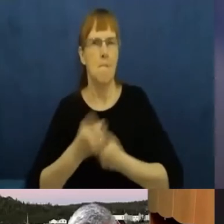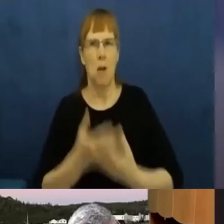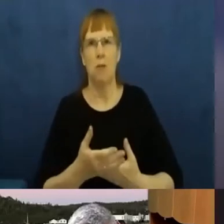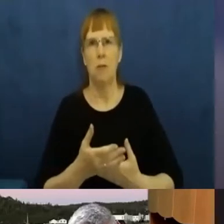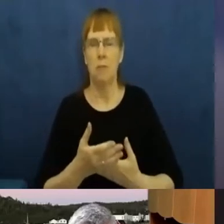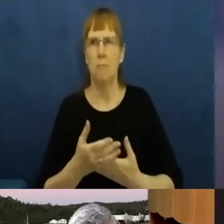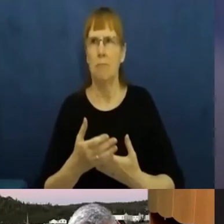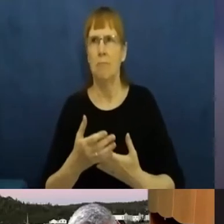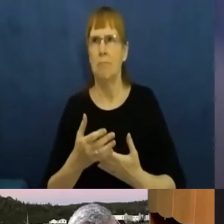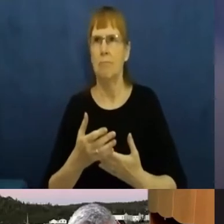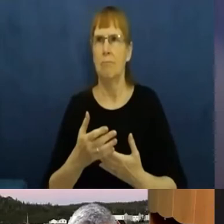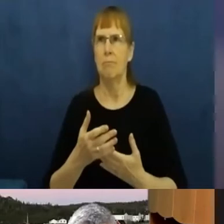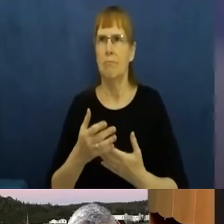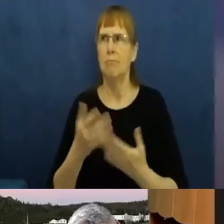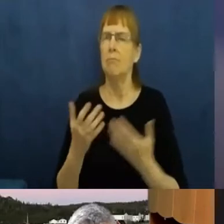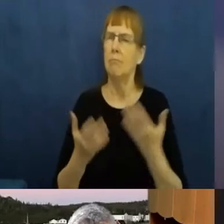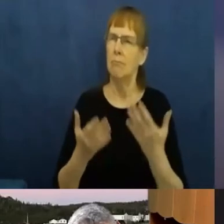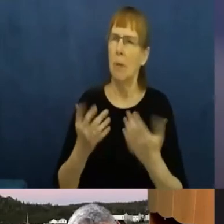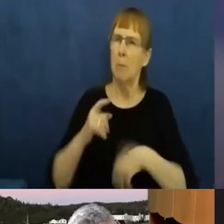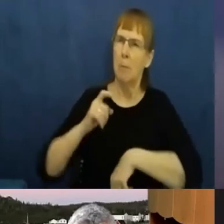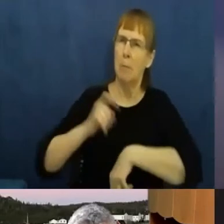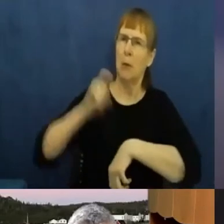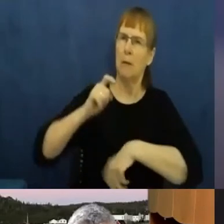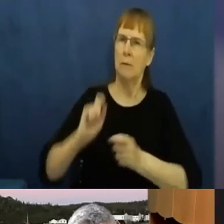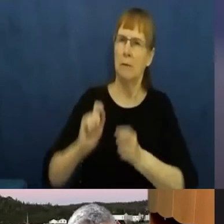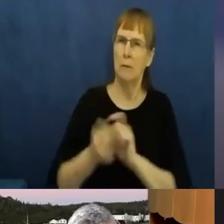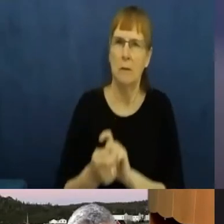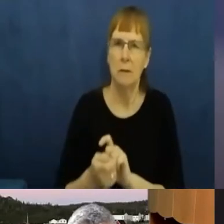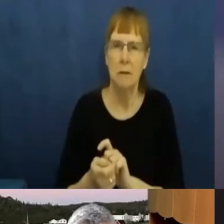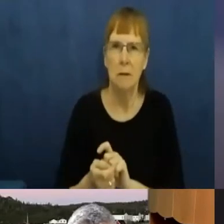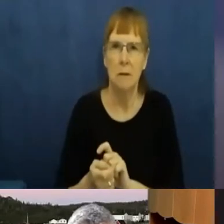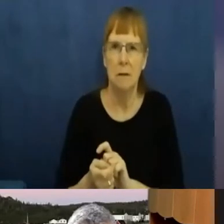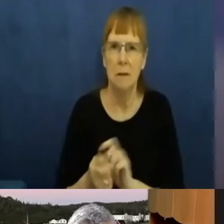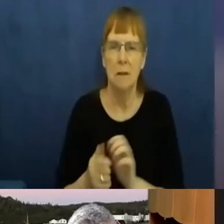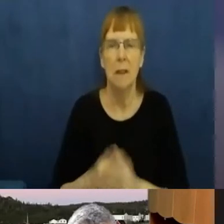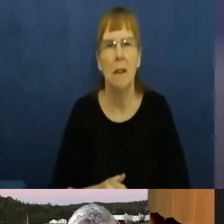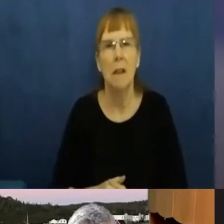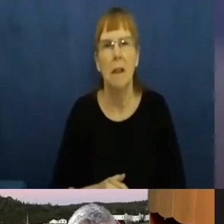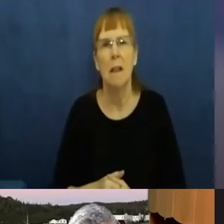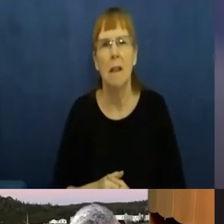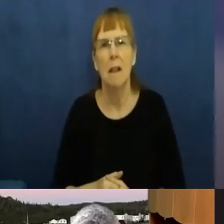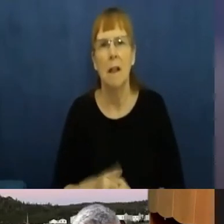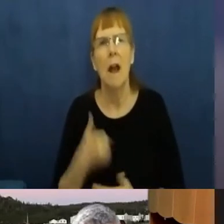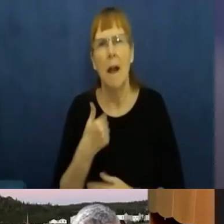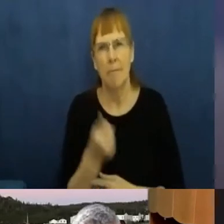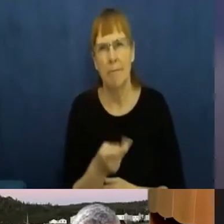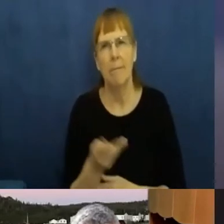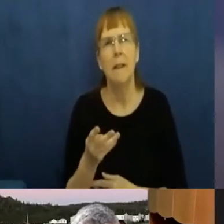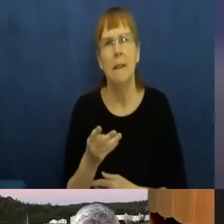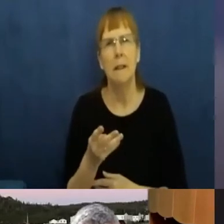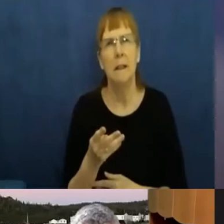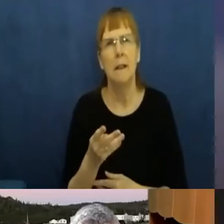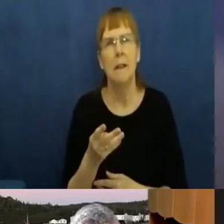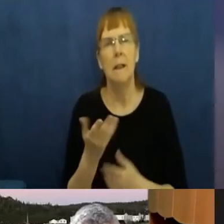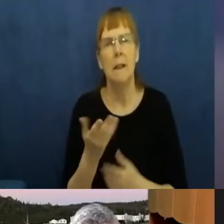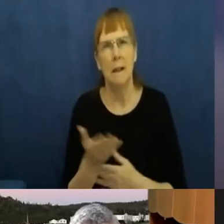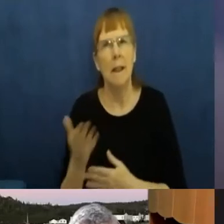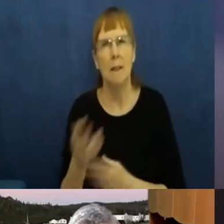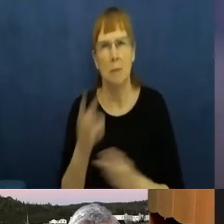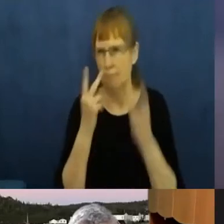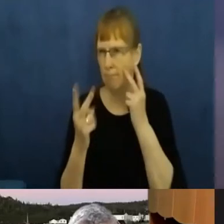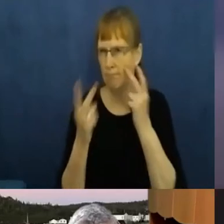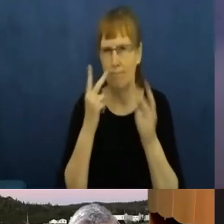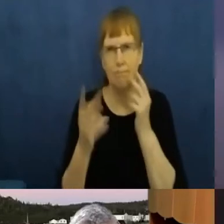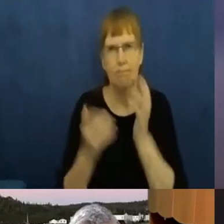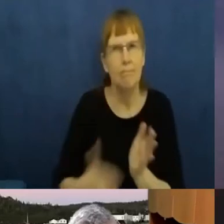go through the list, some of which you've talked about, I think there are a number of things and we hear them all the time.